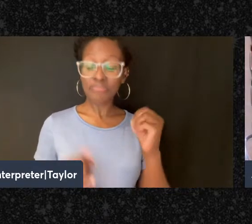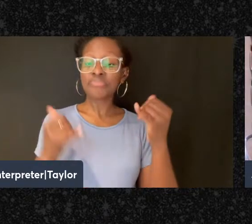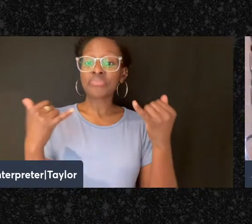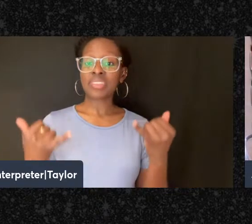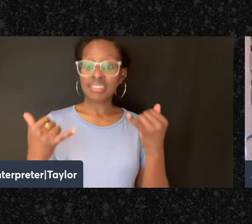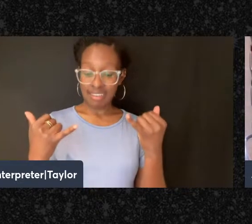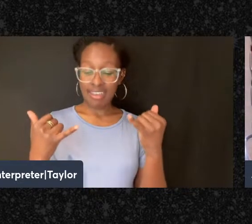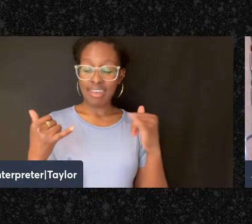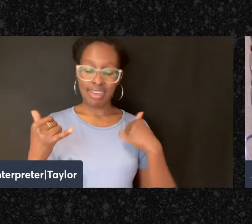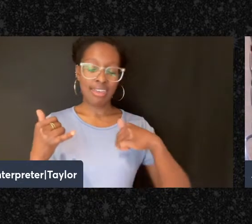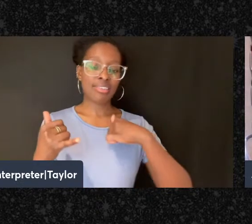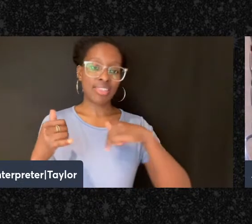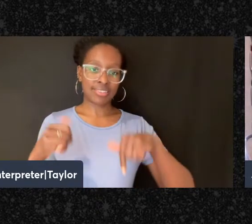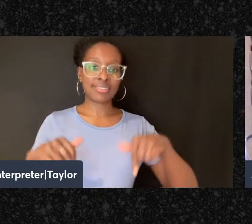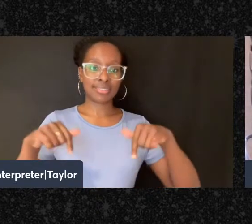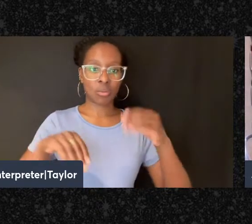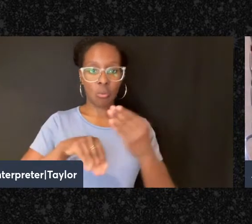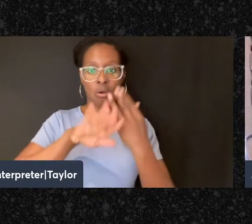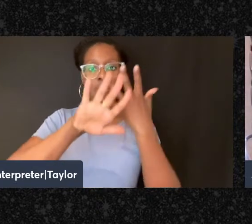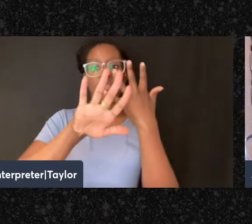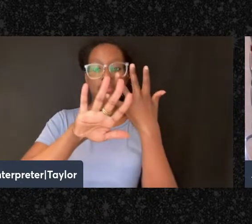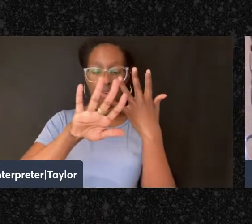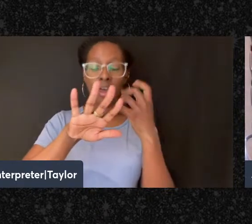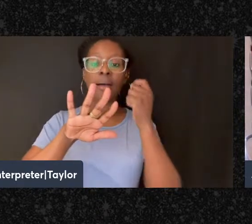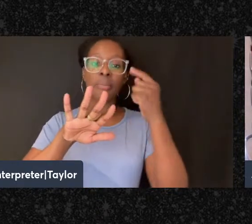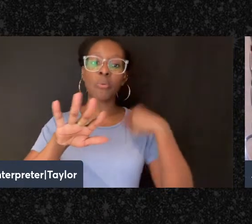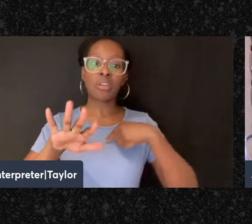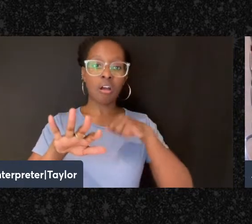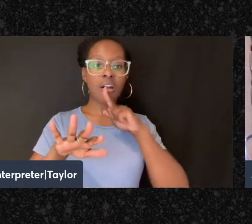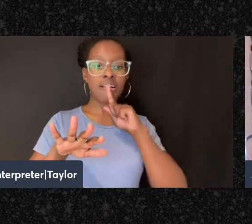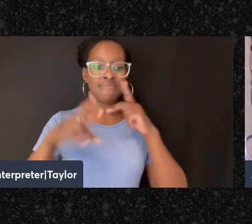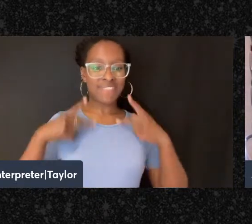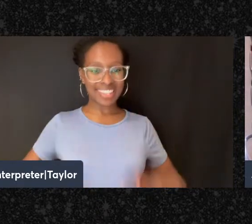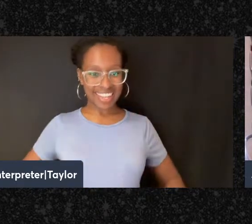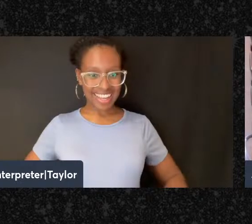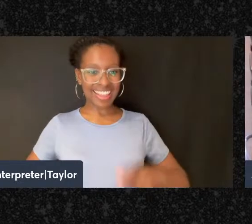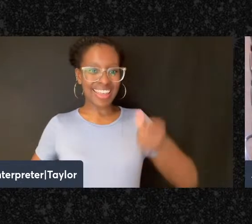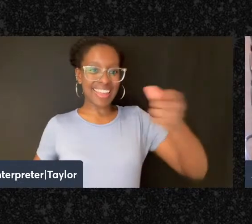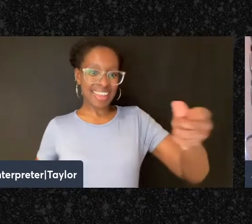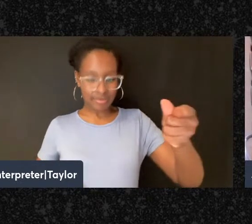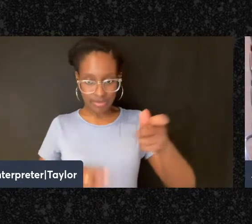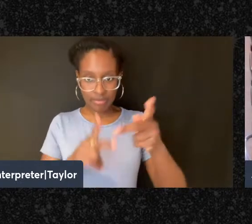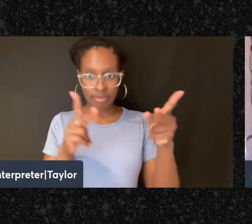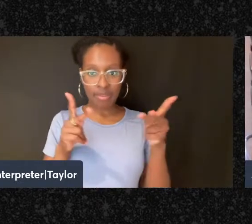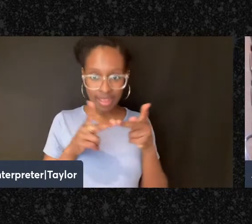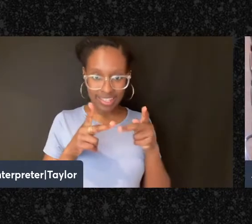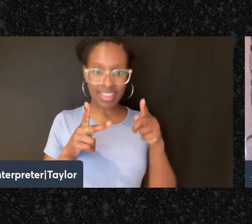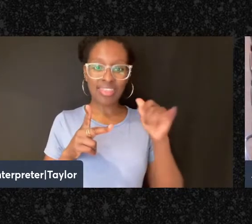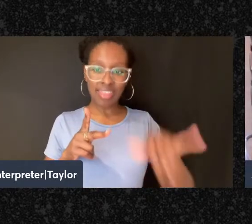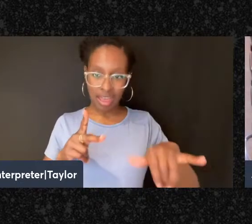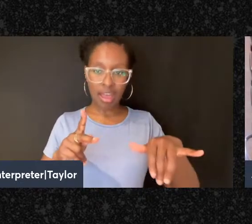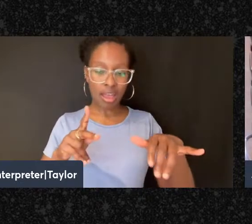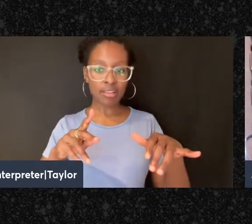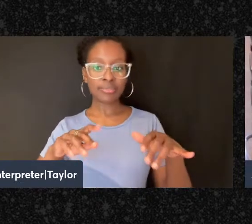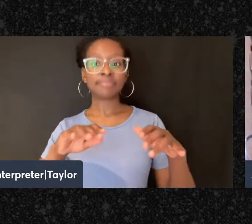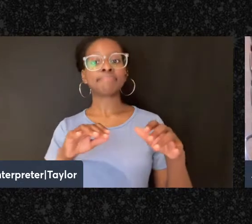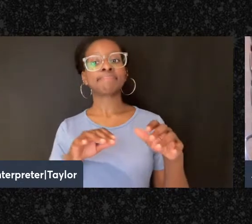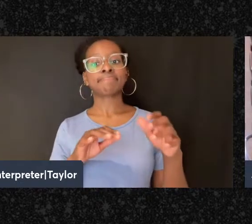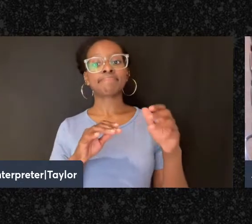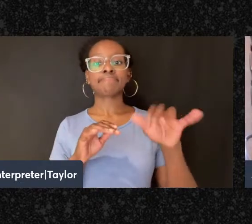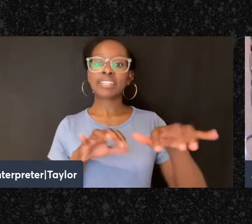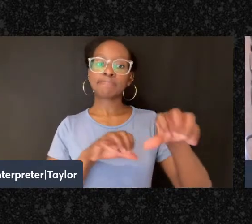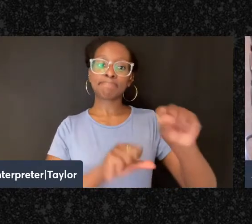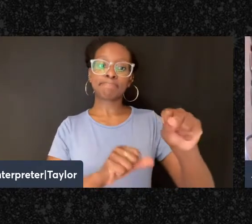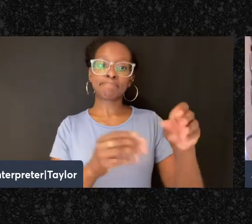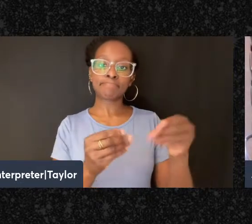and we recognize that all land is Indigenous land. The land on which Barnard College was built is part of the